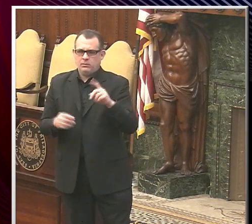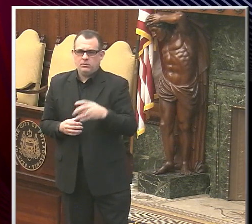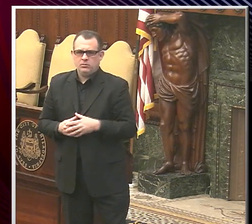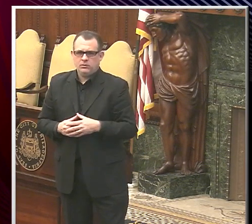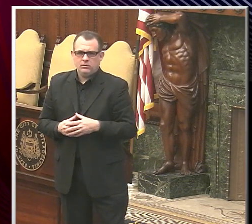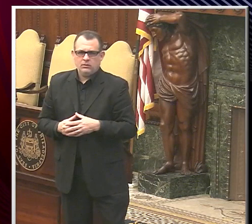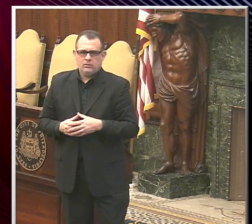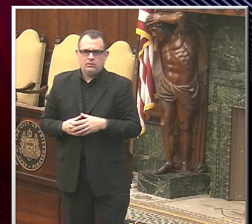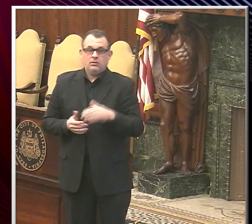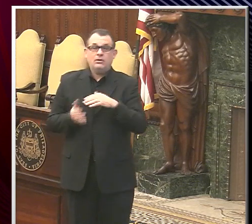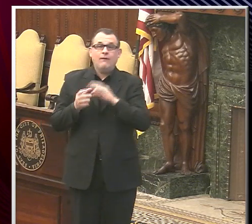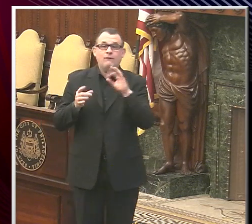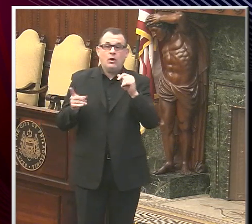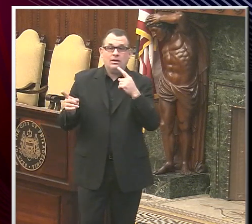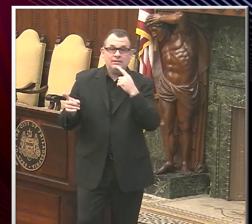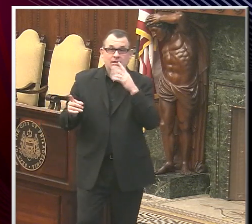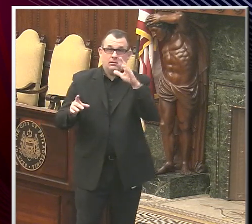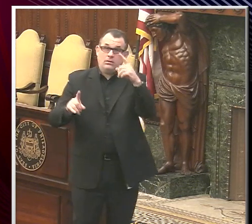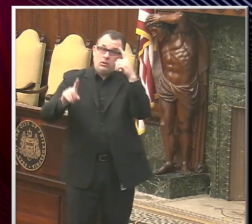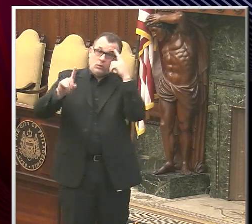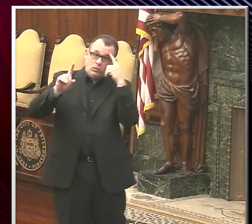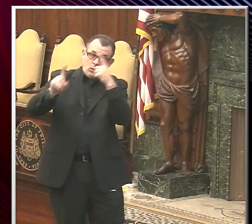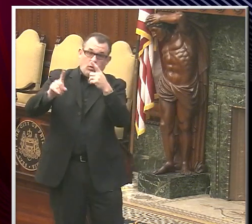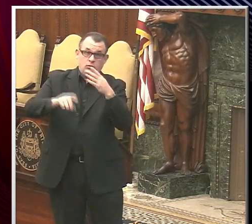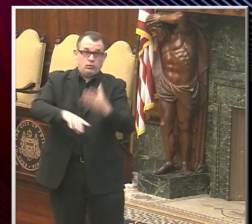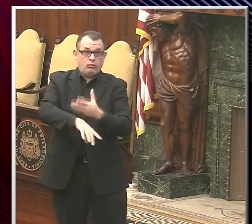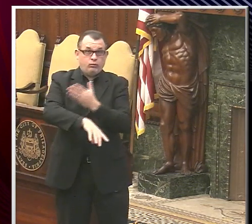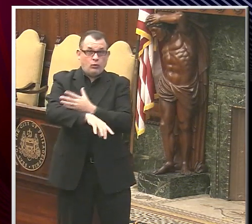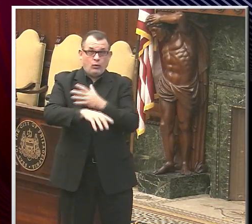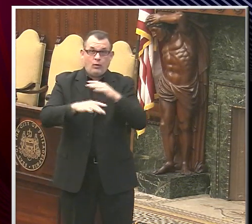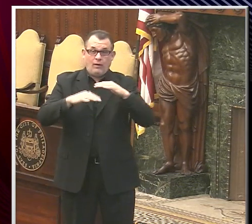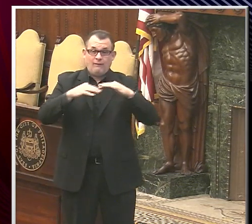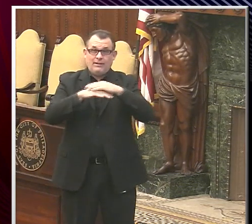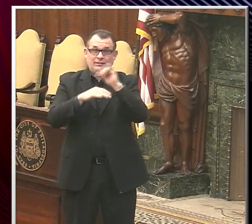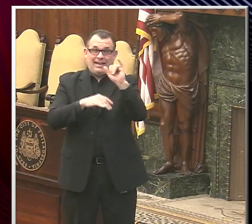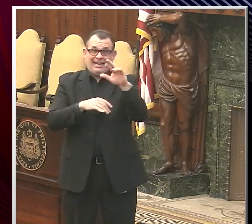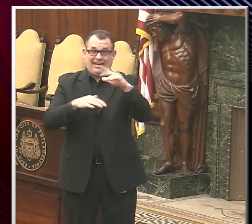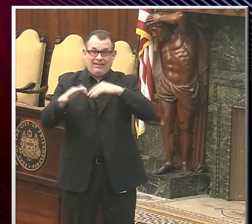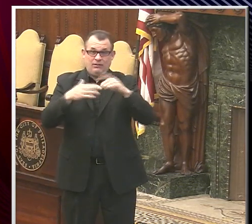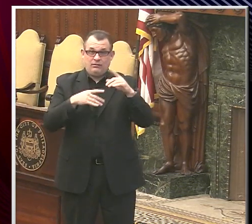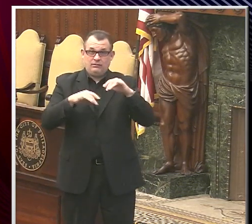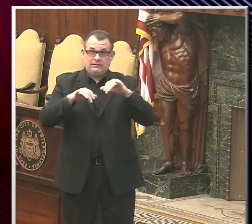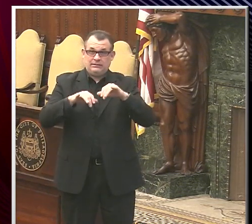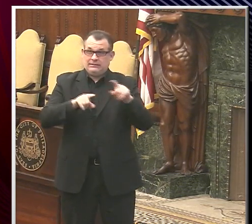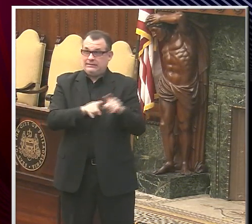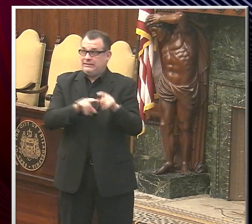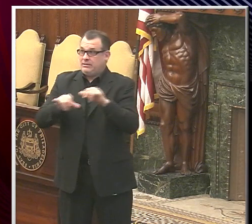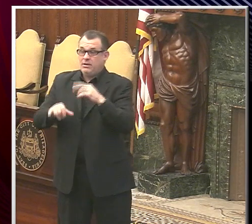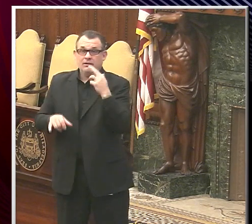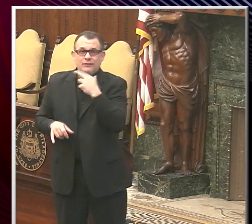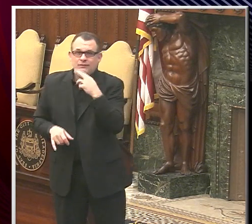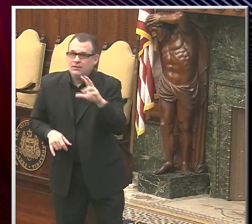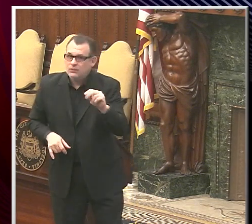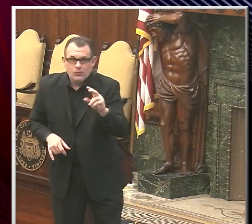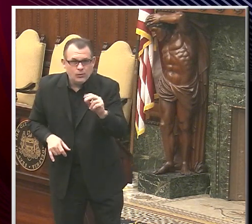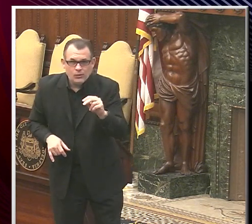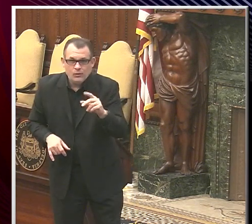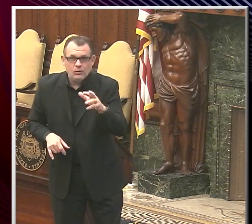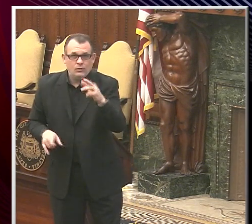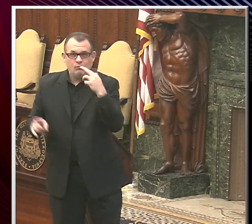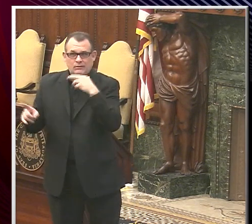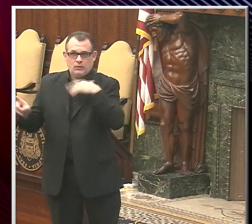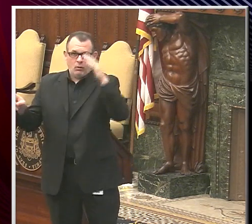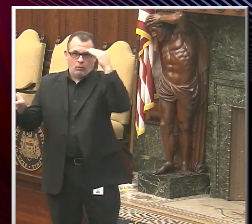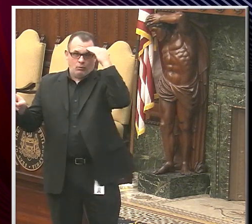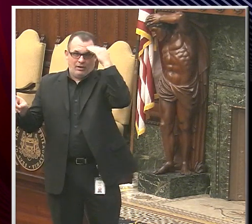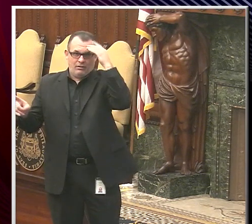goal is to improve ventilation in the same way that we're improving ventilation at restaurants. And one of the things we've learned is that a very